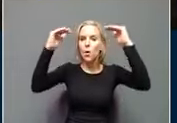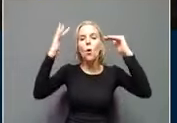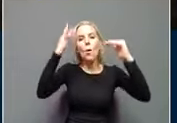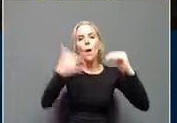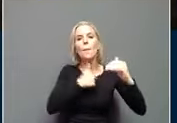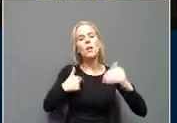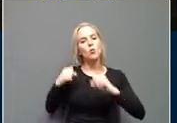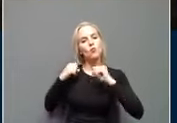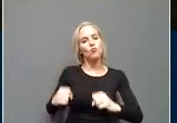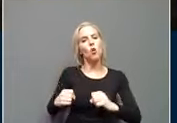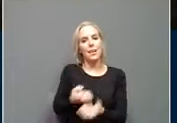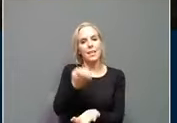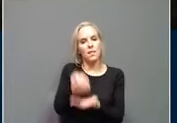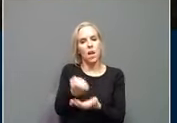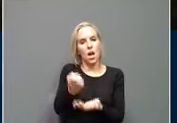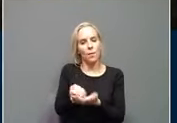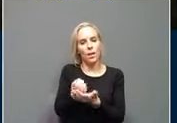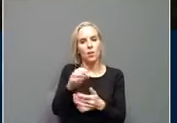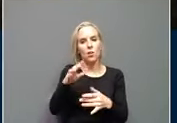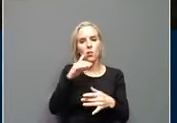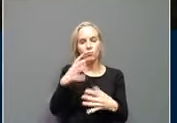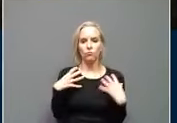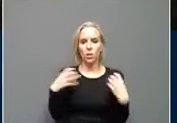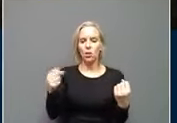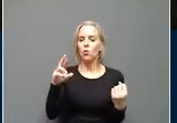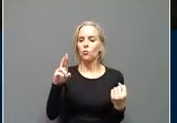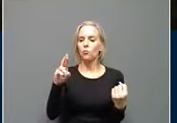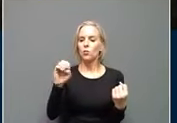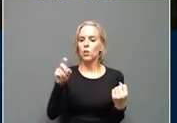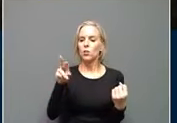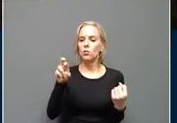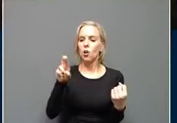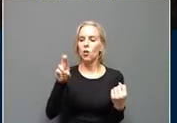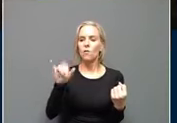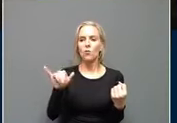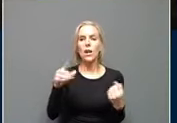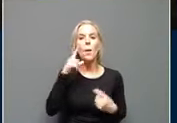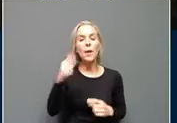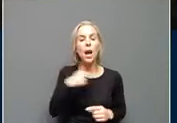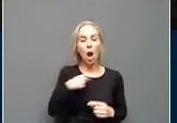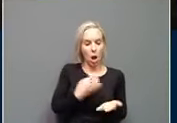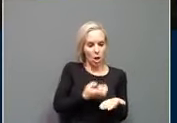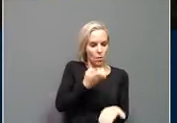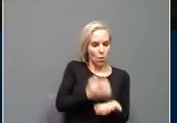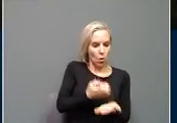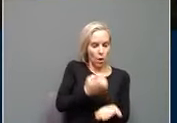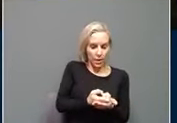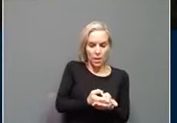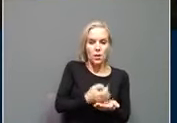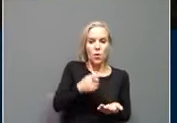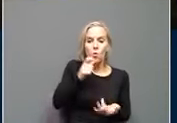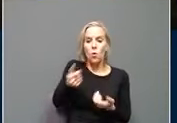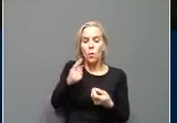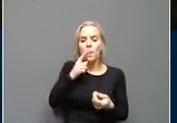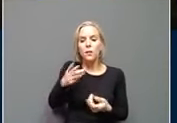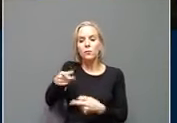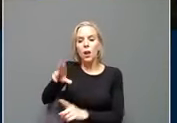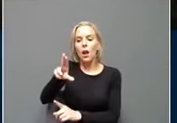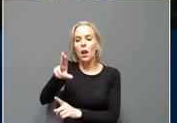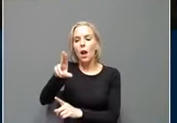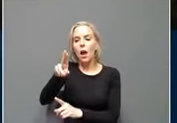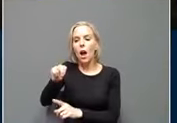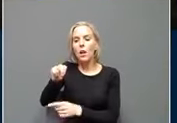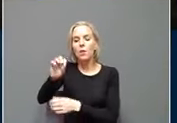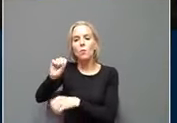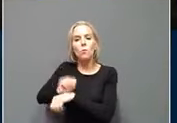Those were their words. They talked about how our unemployment was low and our employment picking up compared to other states. They